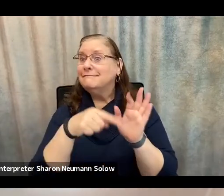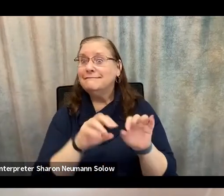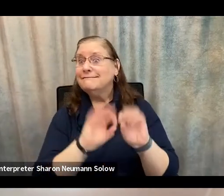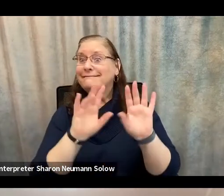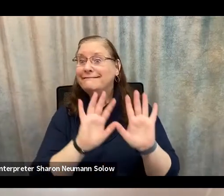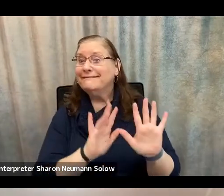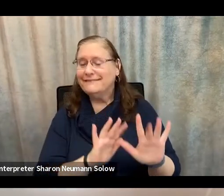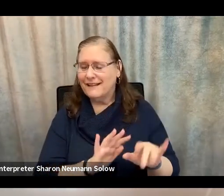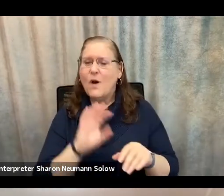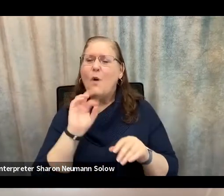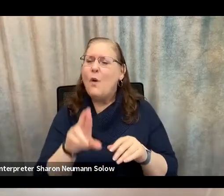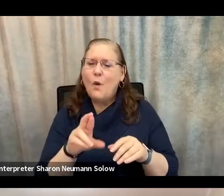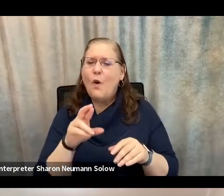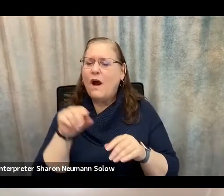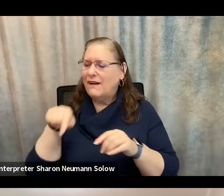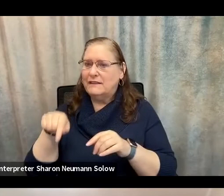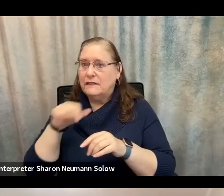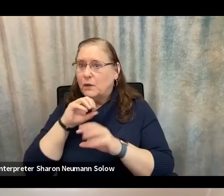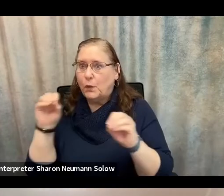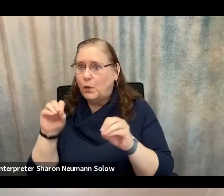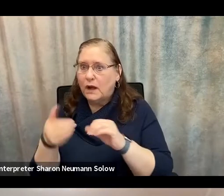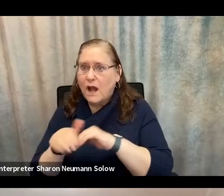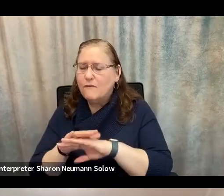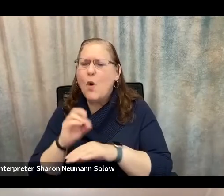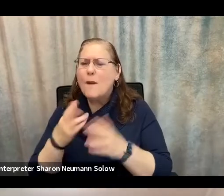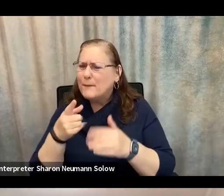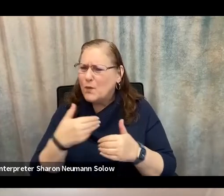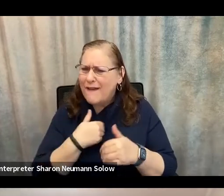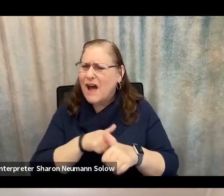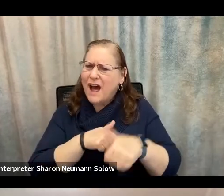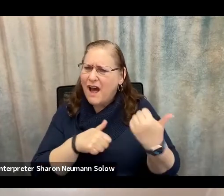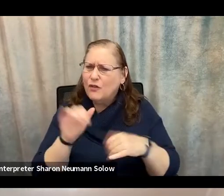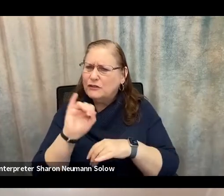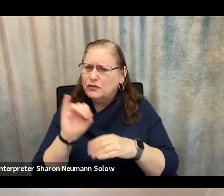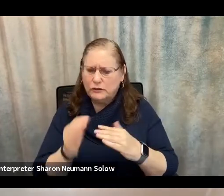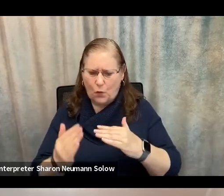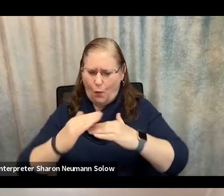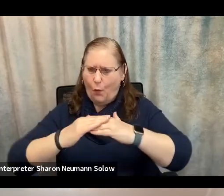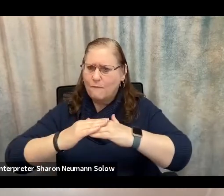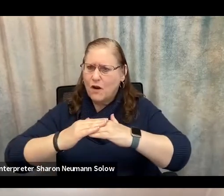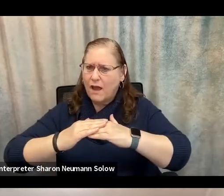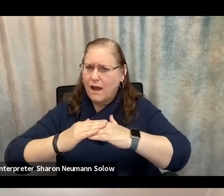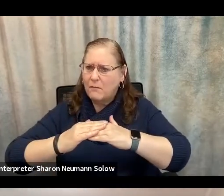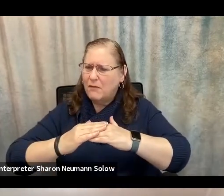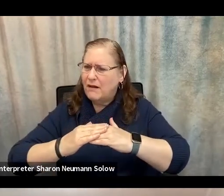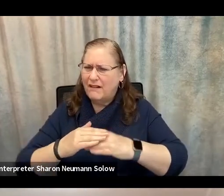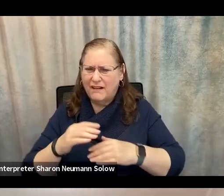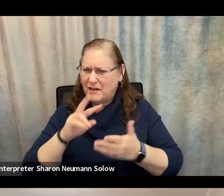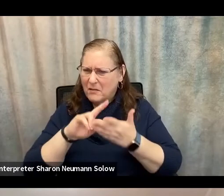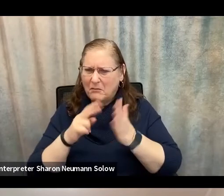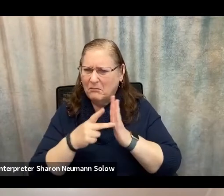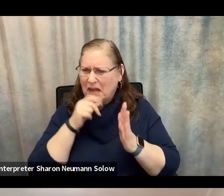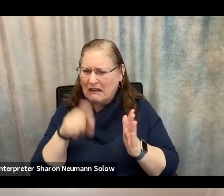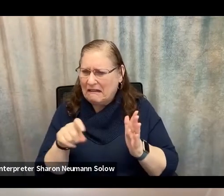Or you might have other insurance that overlaps with long-term care insurance and really serves no purpose